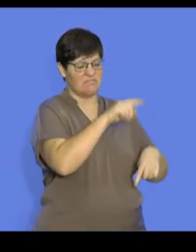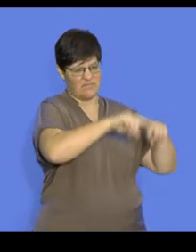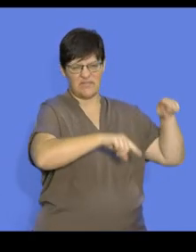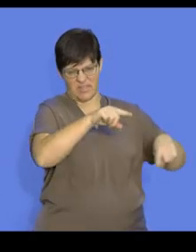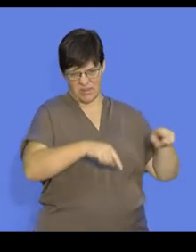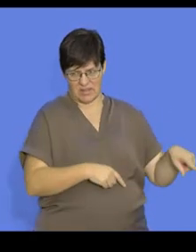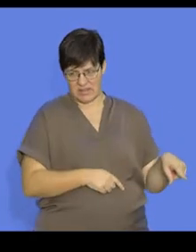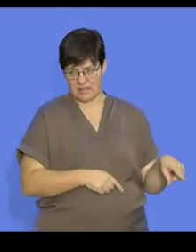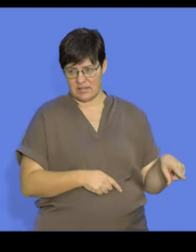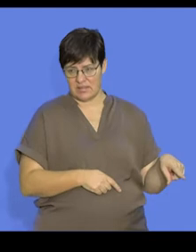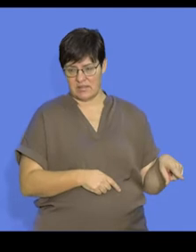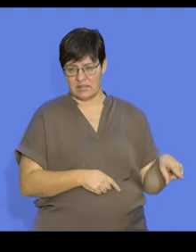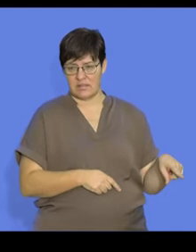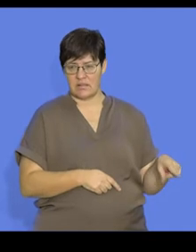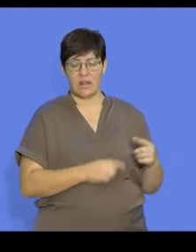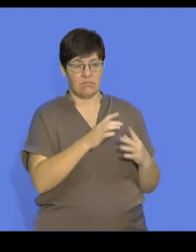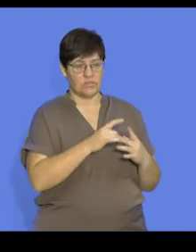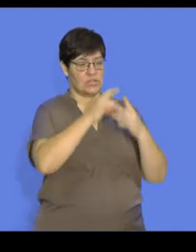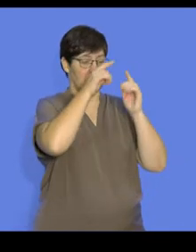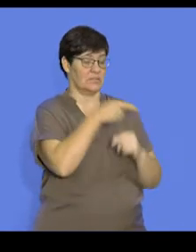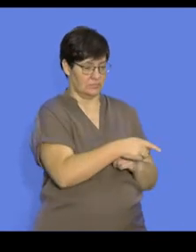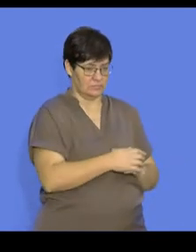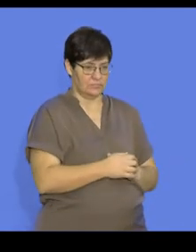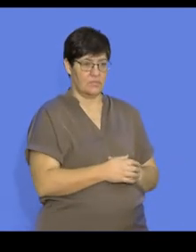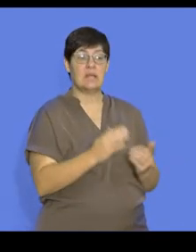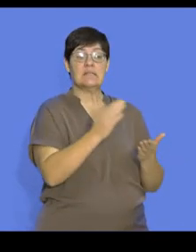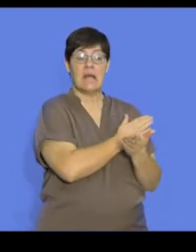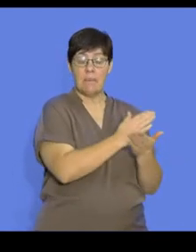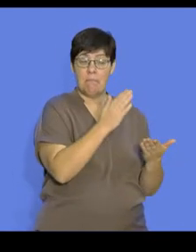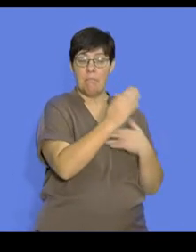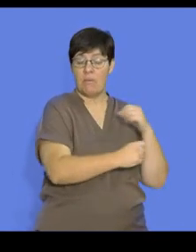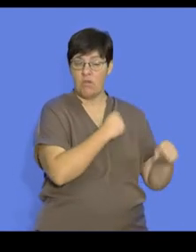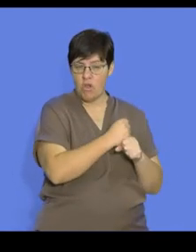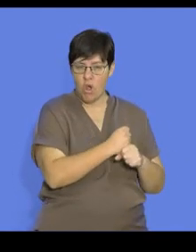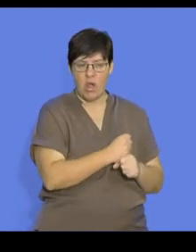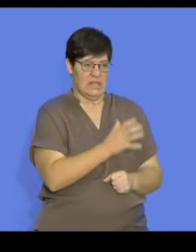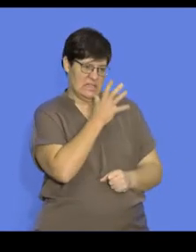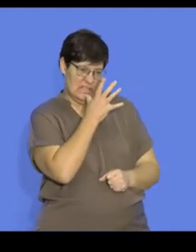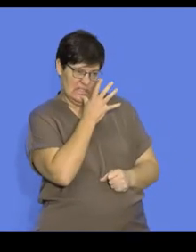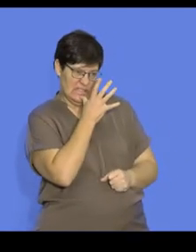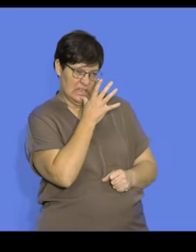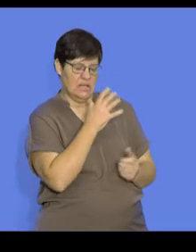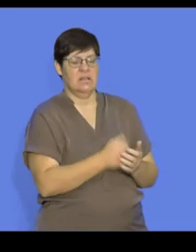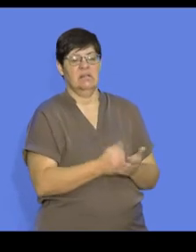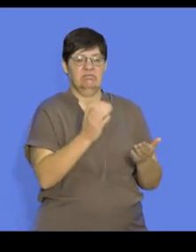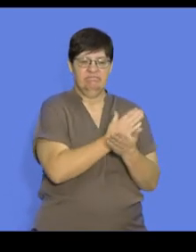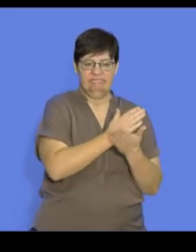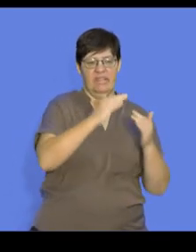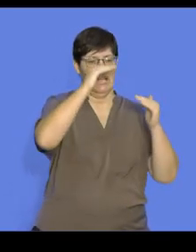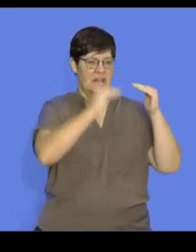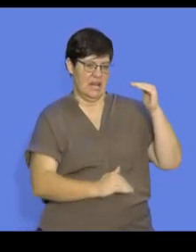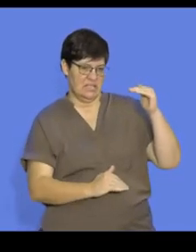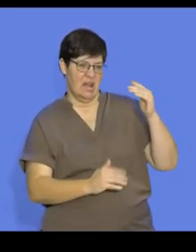that's what is unique about an R strategy. There may be times in the year that their populations rapidly change because of